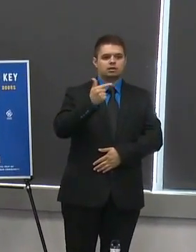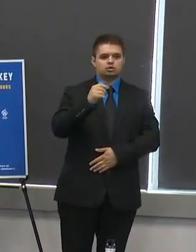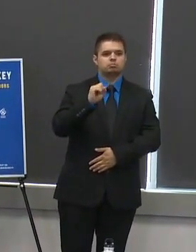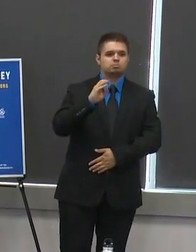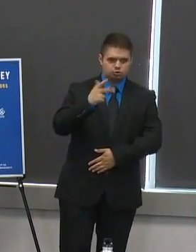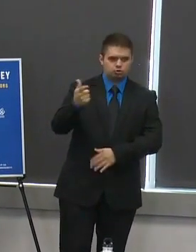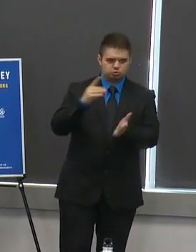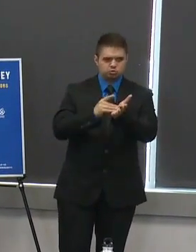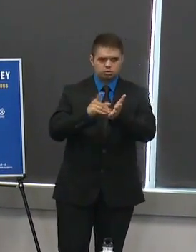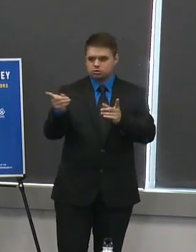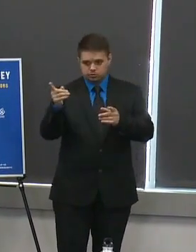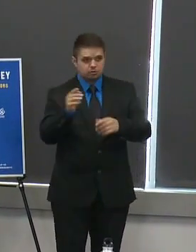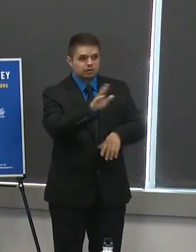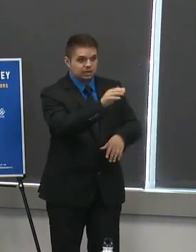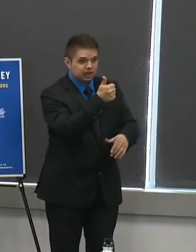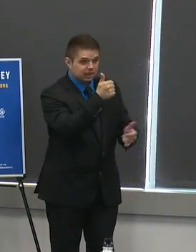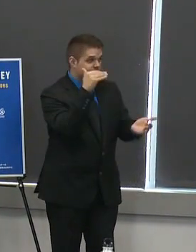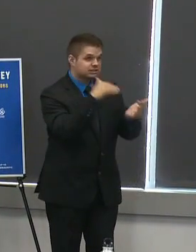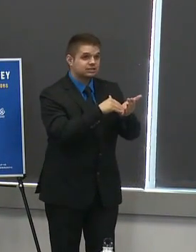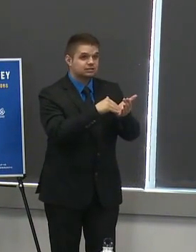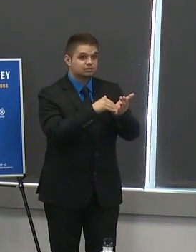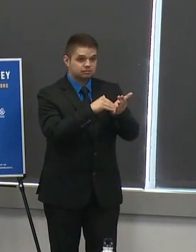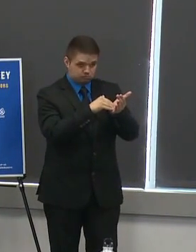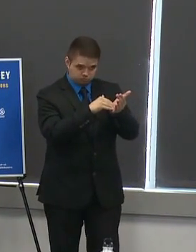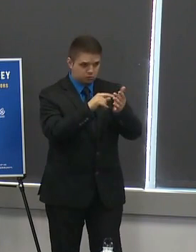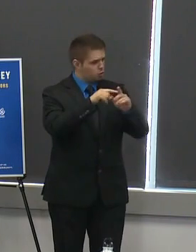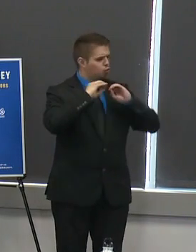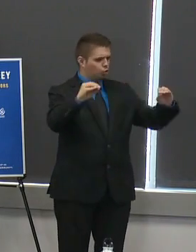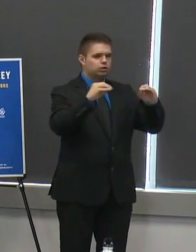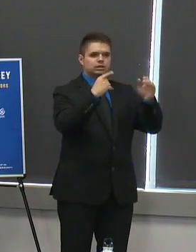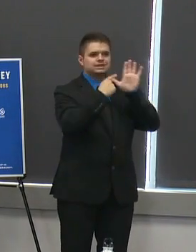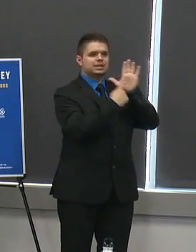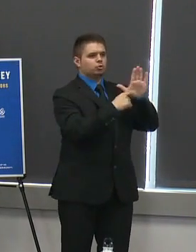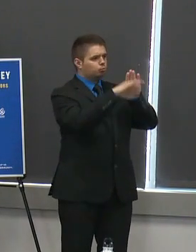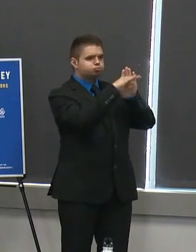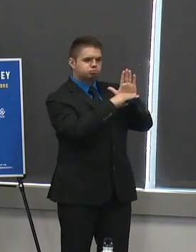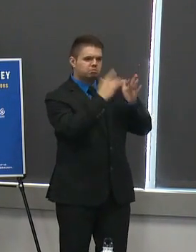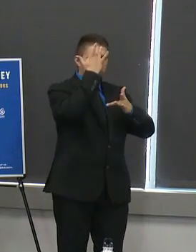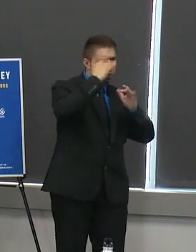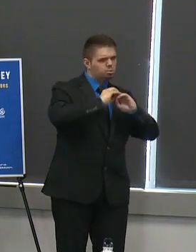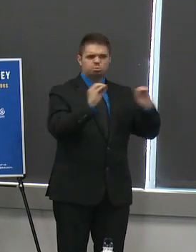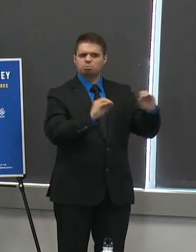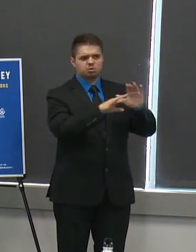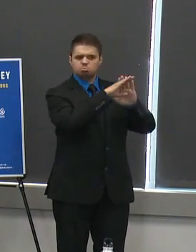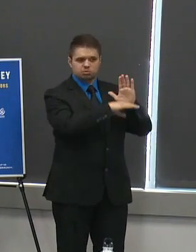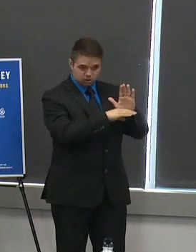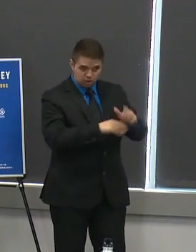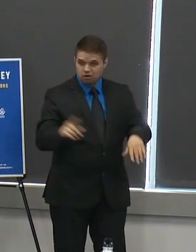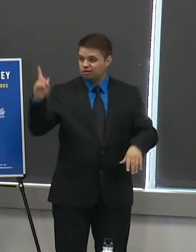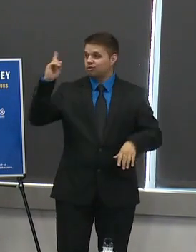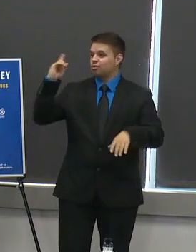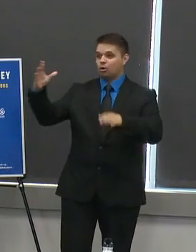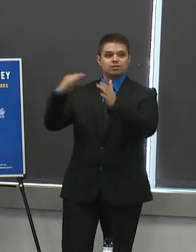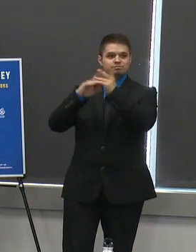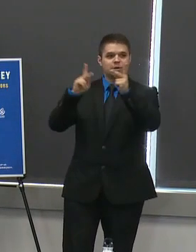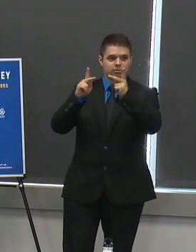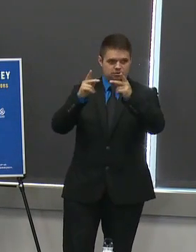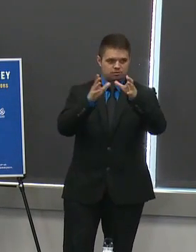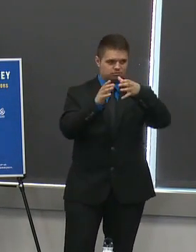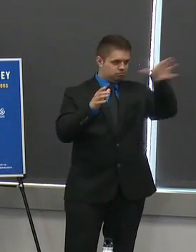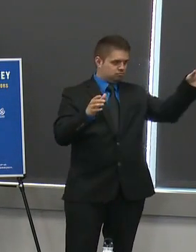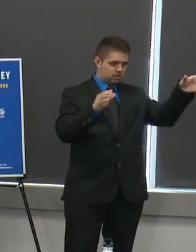asymptomatic people within the 100 000 people who will be offered covid 19 testing pcr covid 19 testing